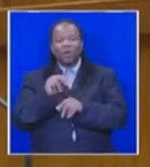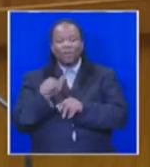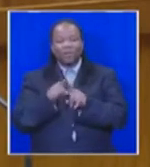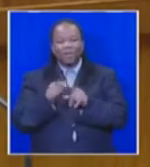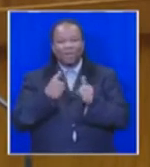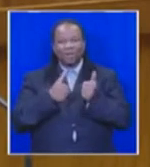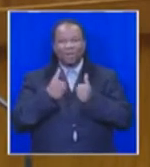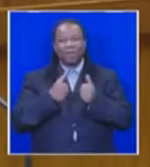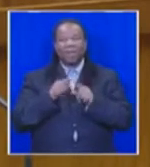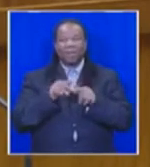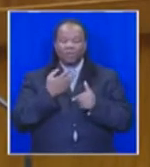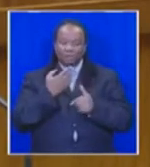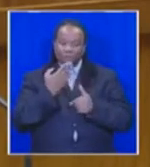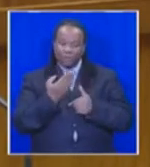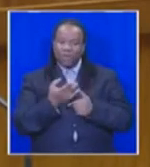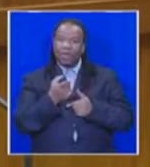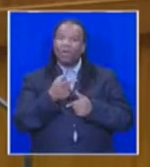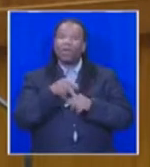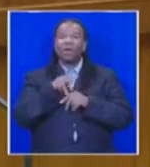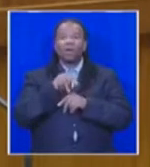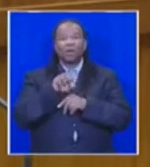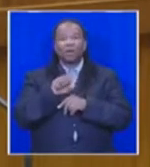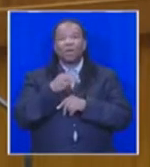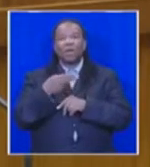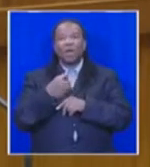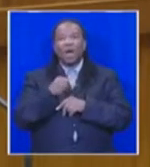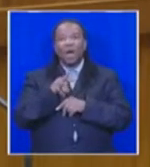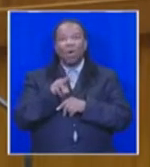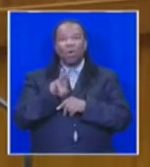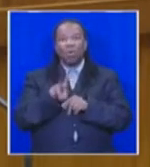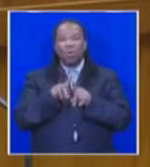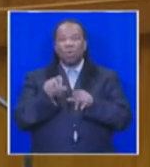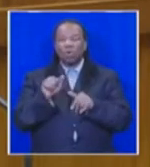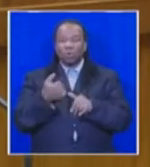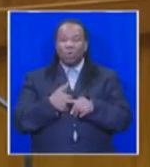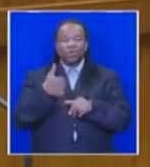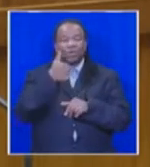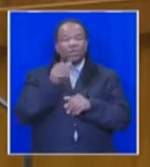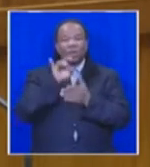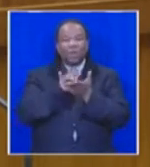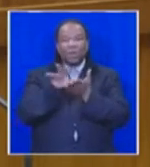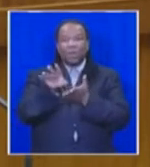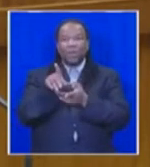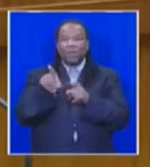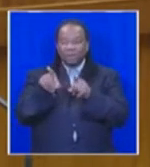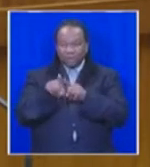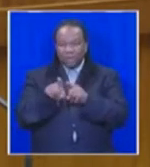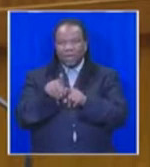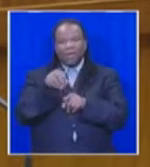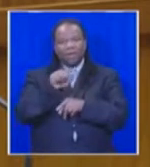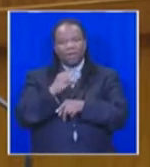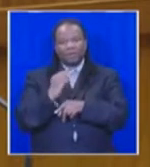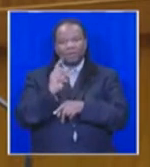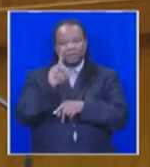revealed political agenda of Nihau to destabilise Parliament and get rid of the Secretary to Parliament being a case in point. The ACDP calls